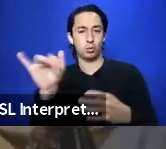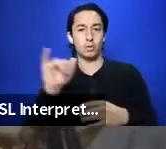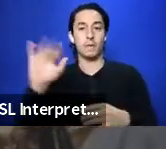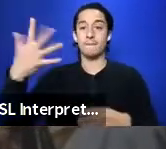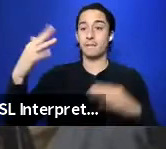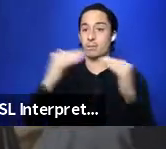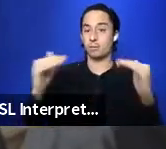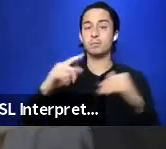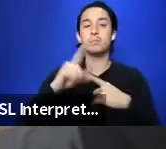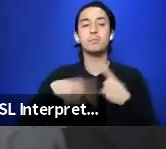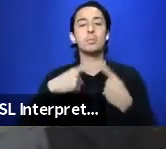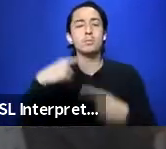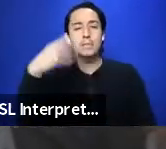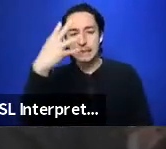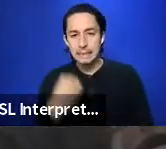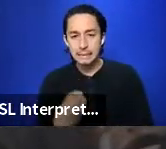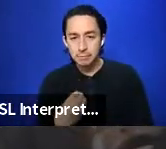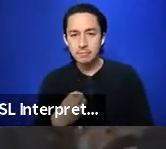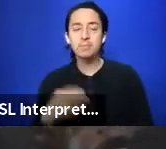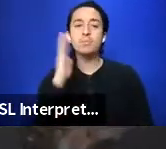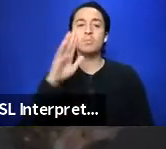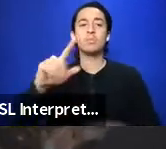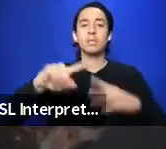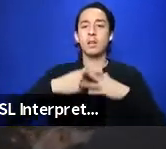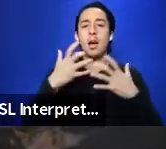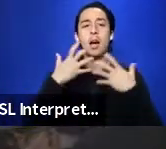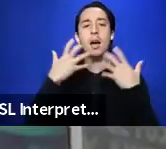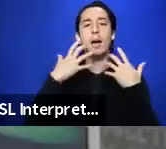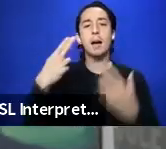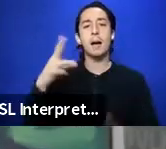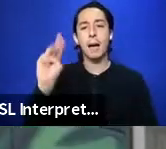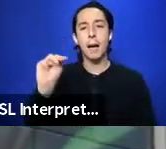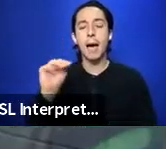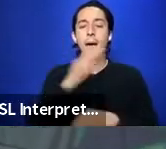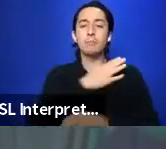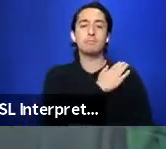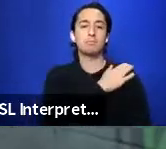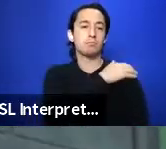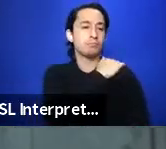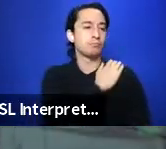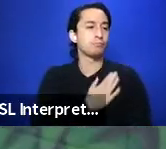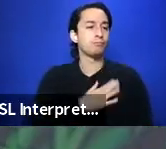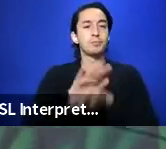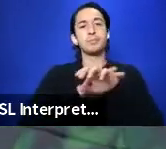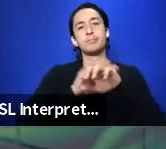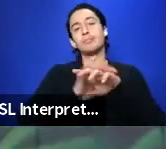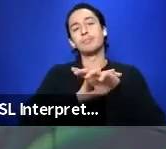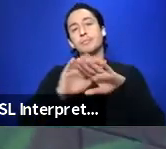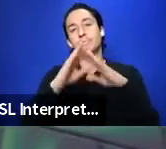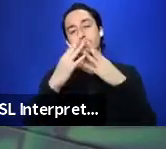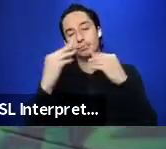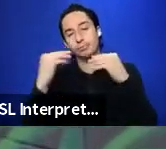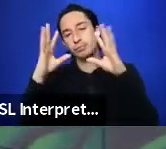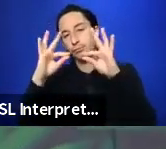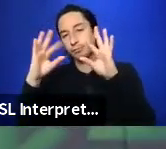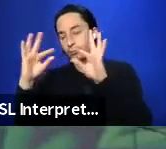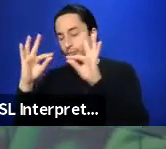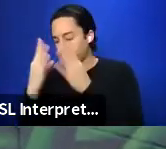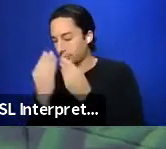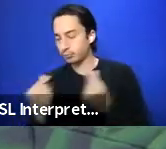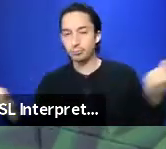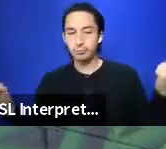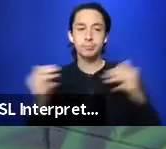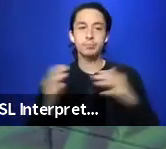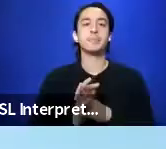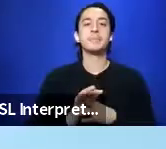When you're sleepy, she will start humming and rub your back while you drift off. The third was whatever, the second was passed and the